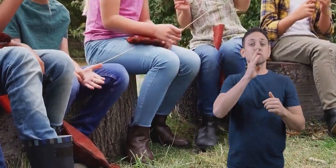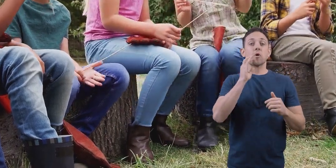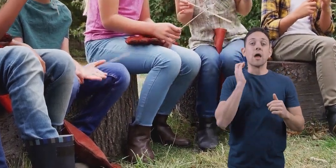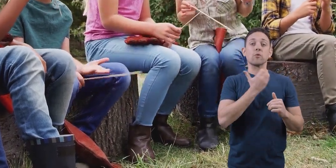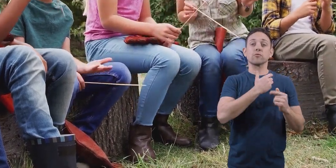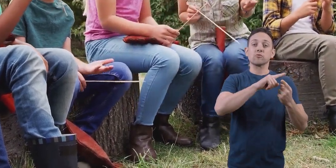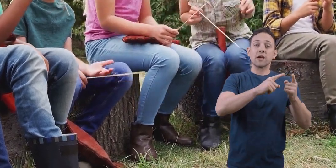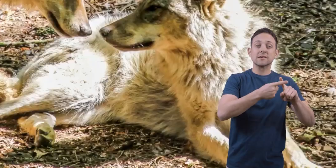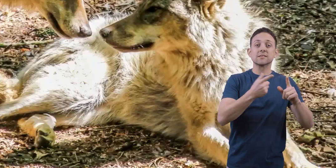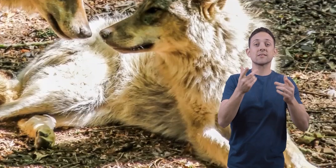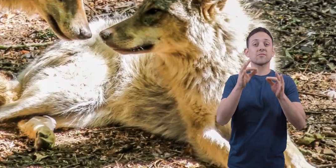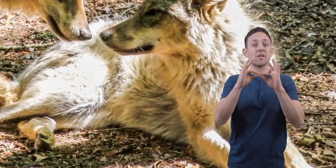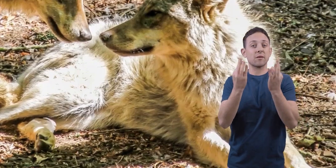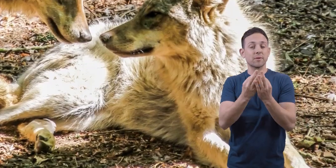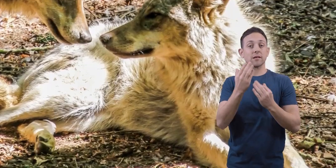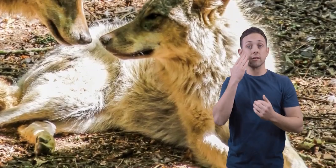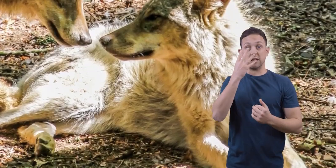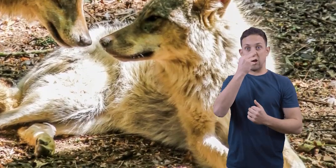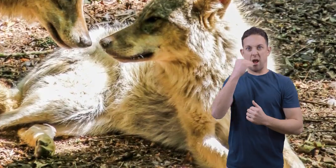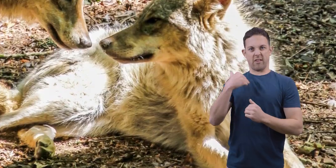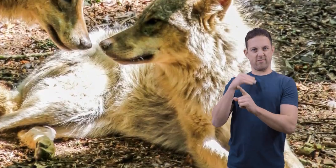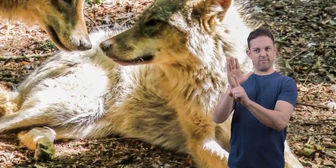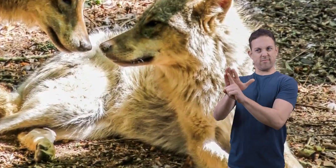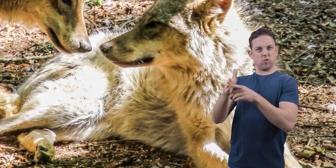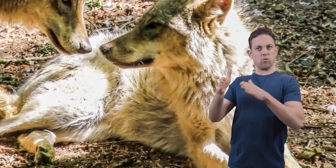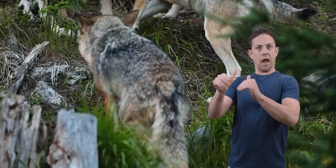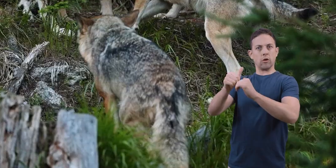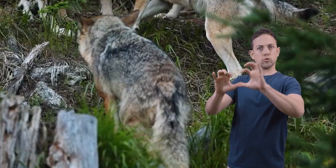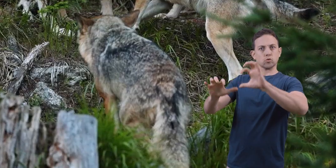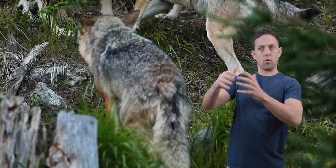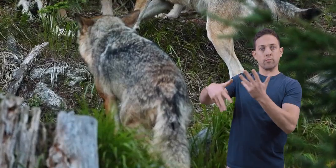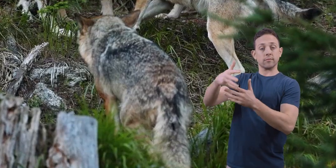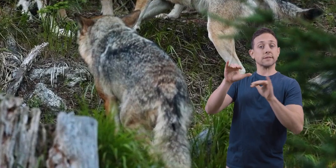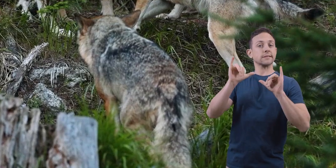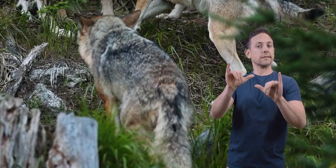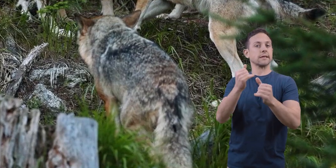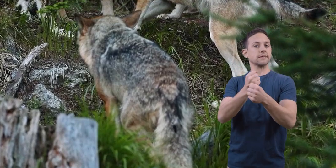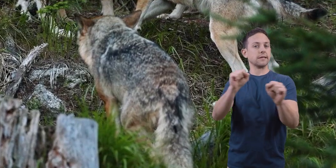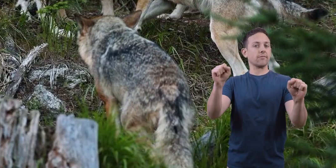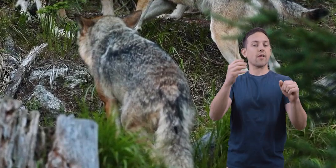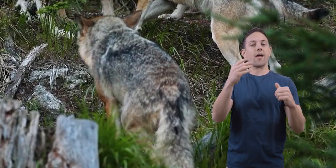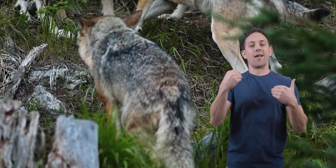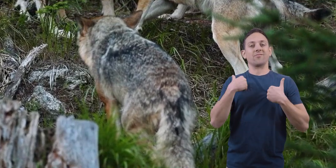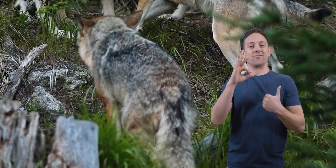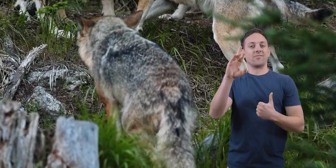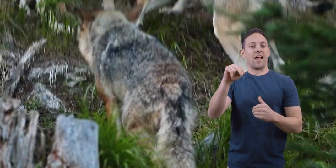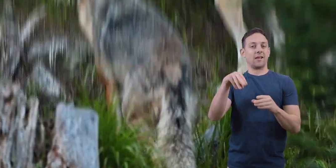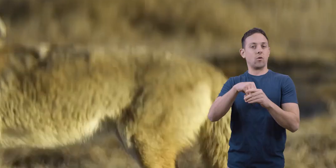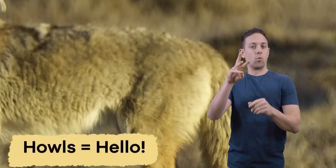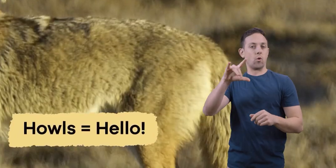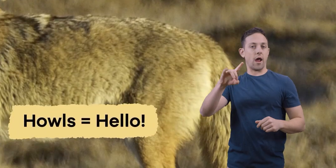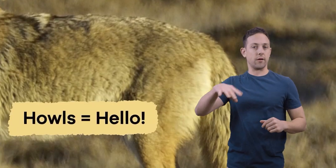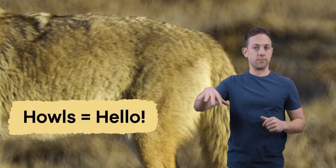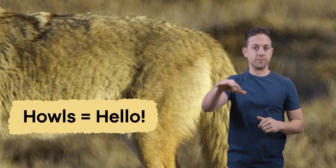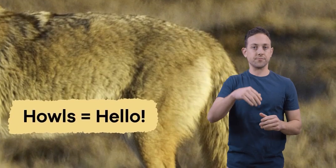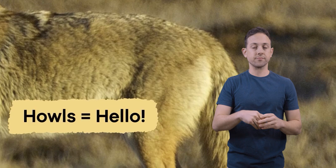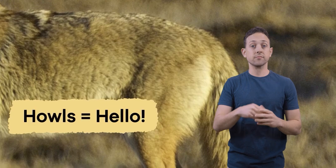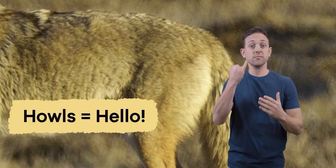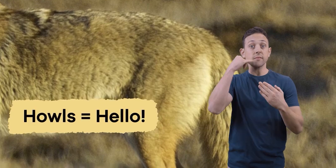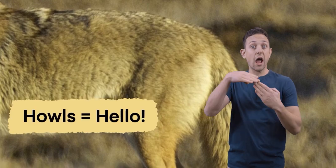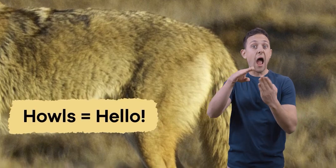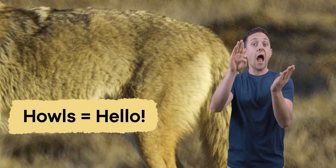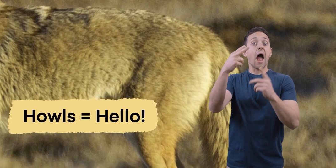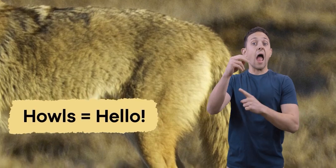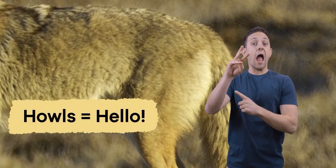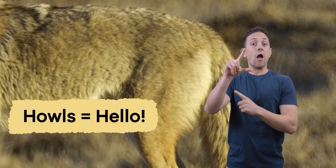our friends and family, coyotes have their own way of chatting with each other to stay safe and have fun in the wild. Howls